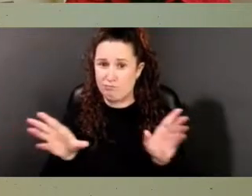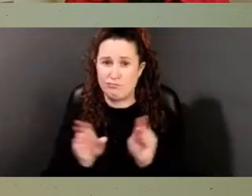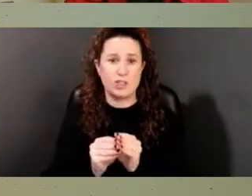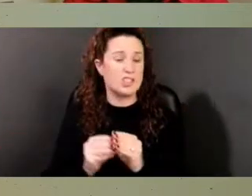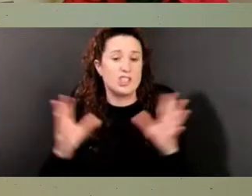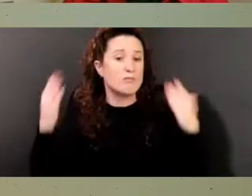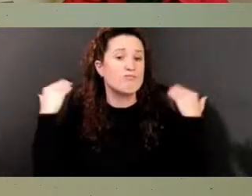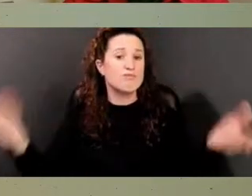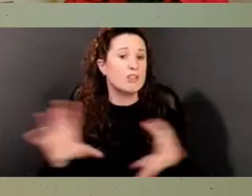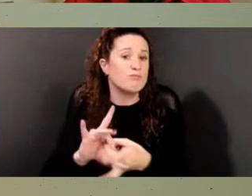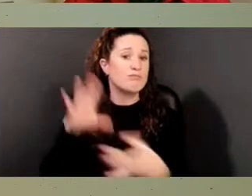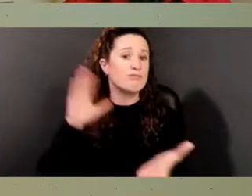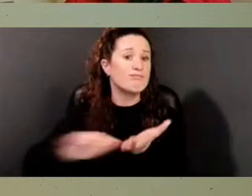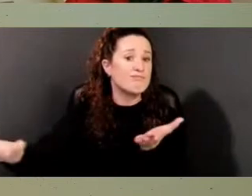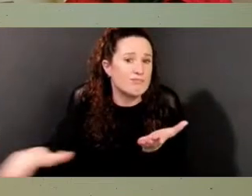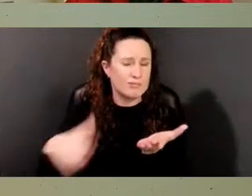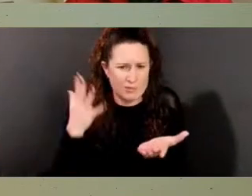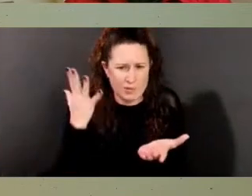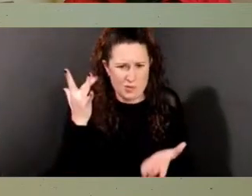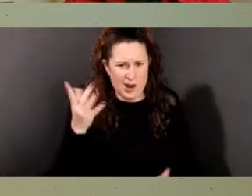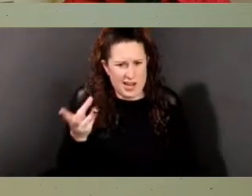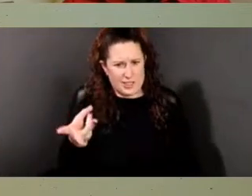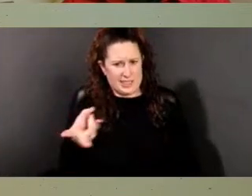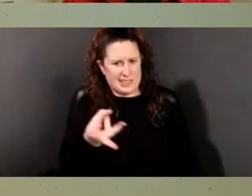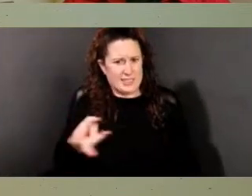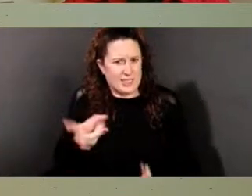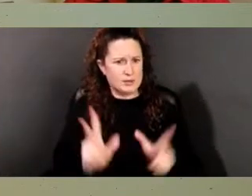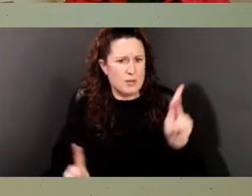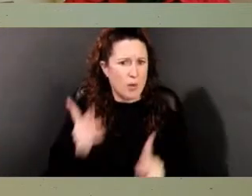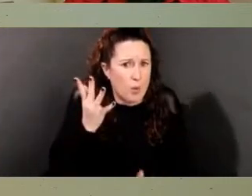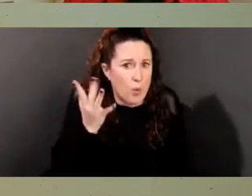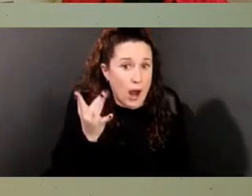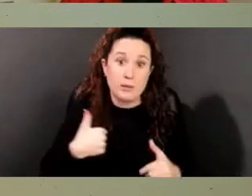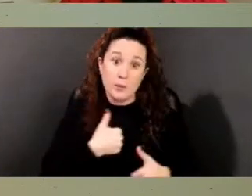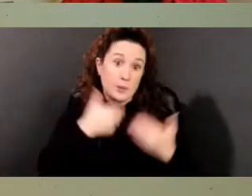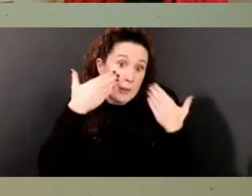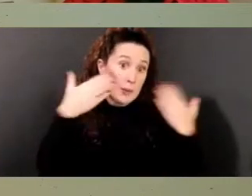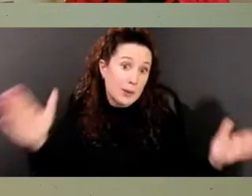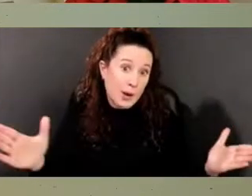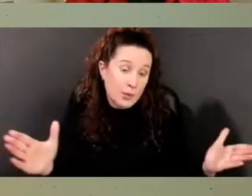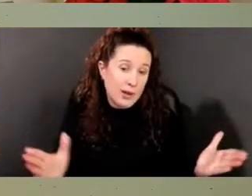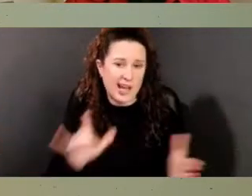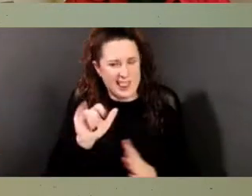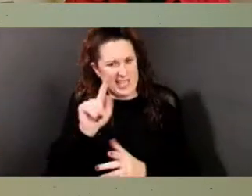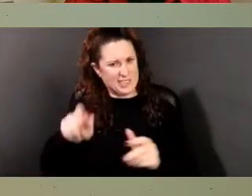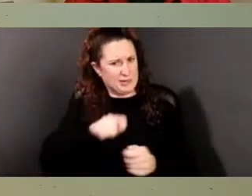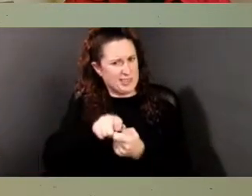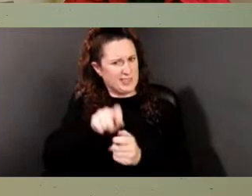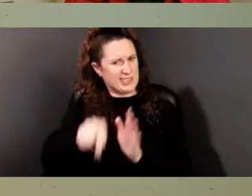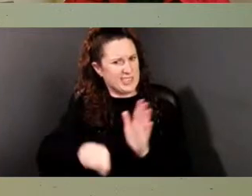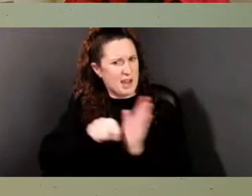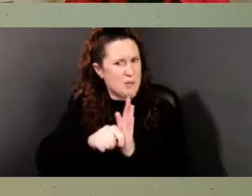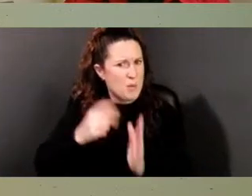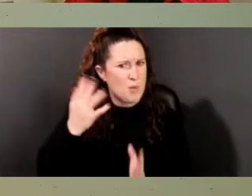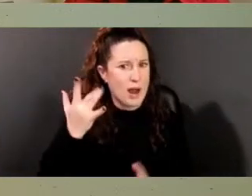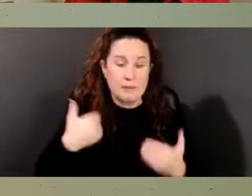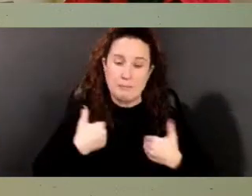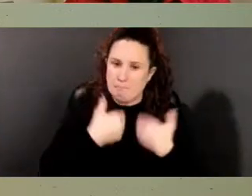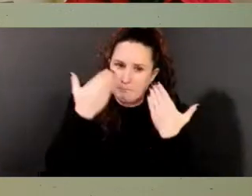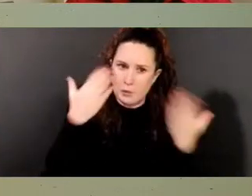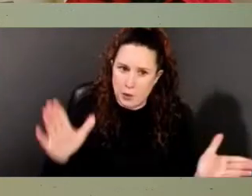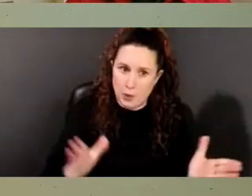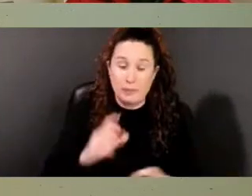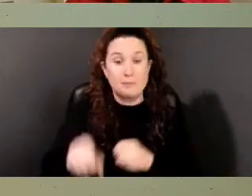chose those particular six people, and we don't know why he chose to manumit them at that time. But in 1786,